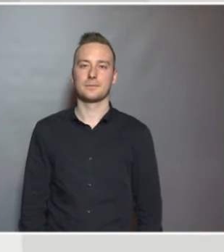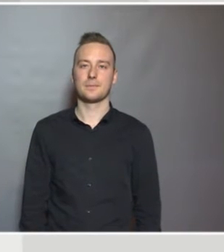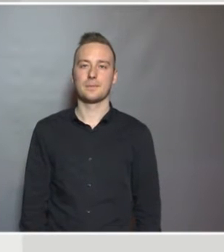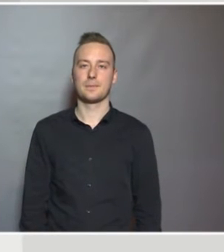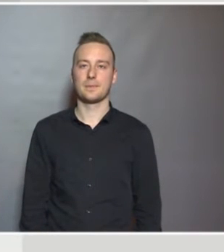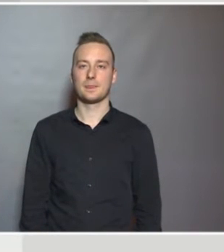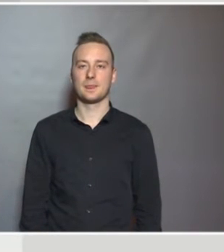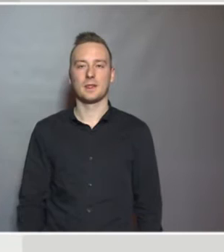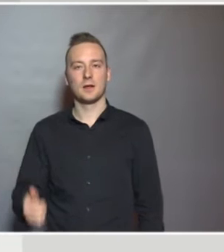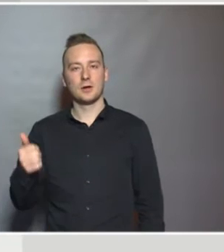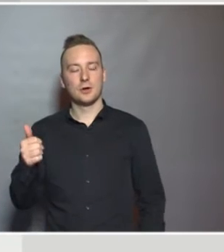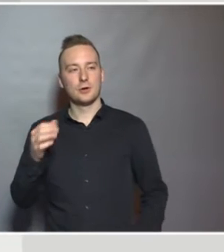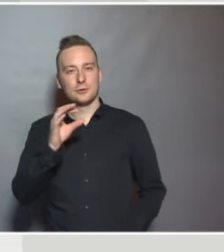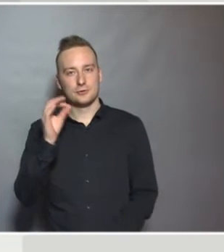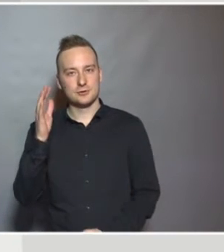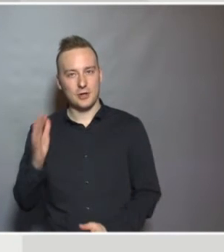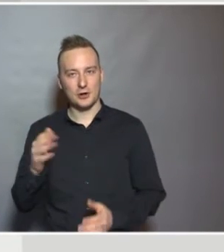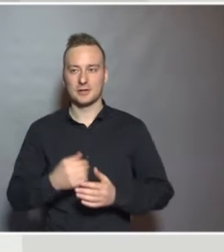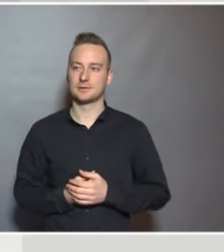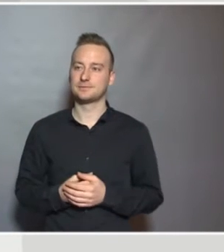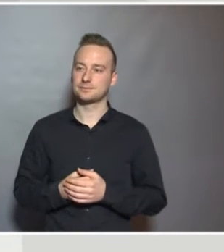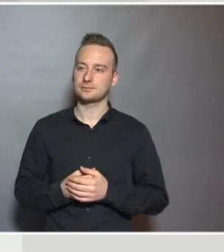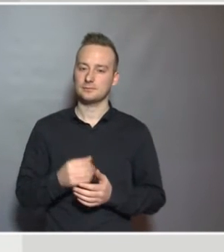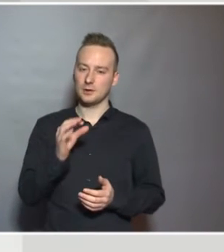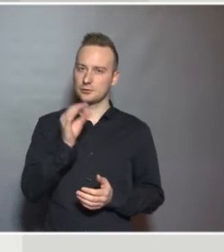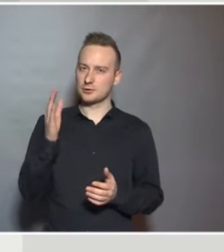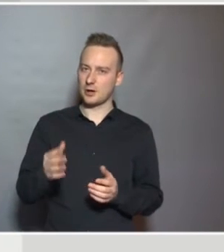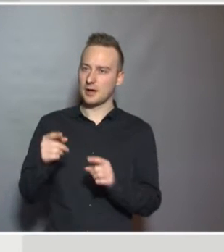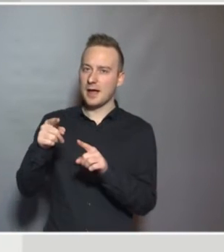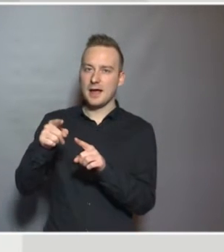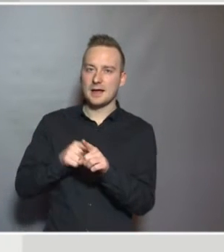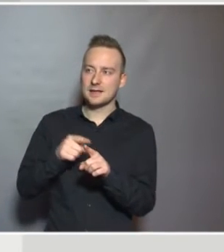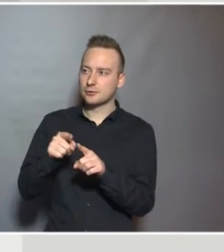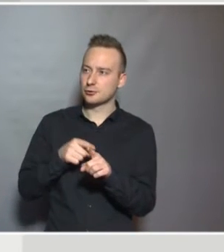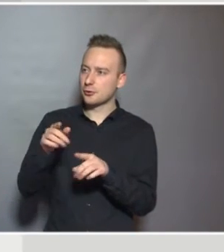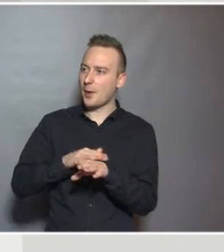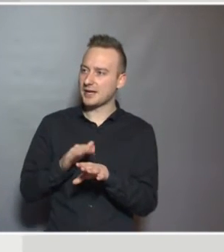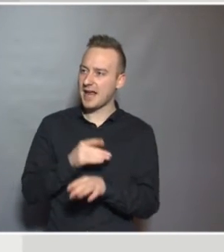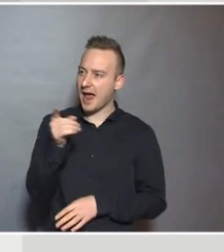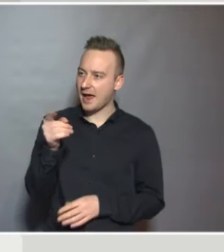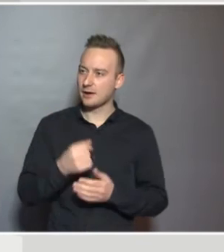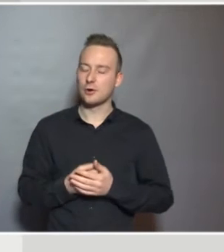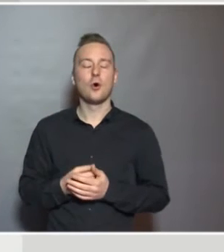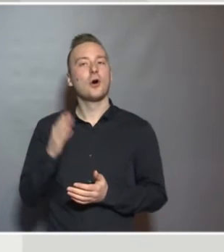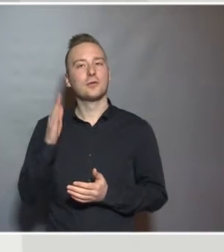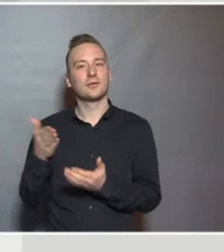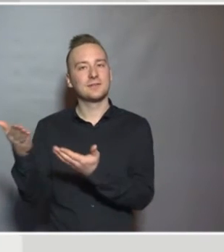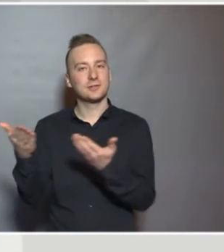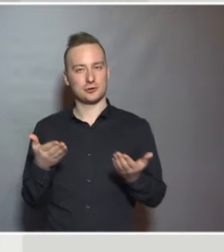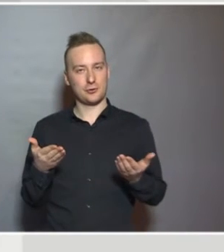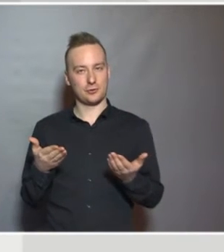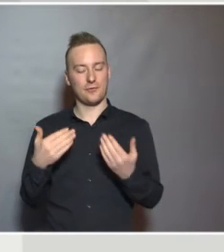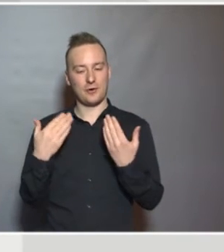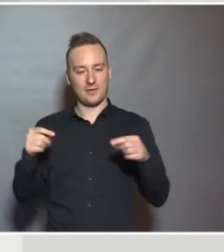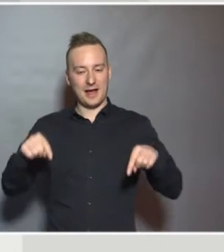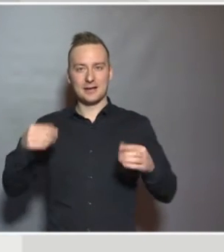Thank you very much. Thank you for the introduction, Marie-Elise, and thank you all for the invitation to come and speak to